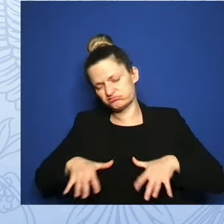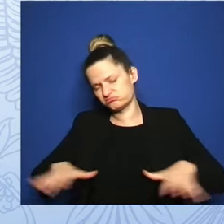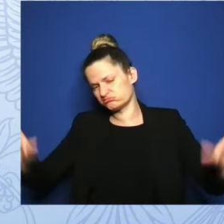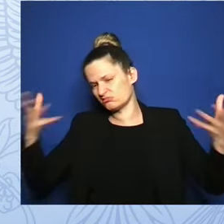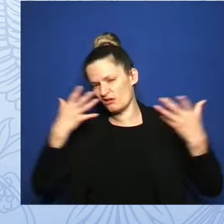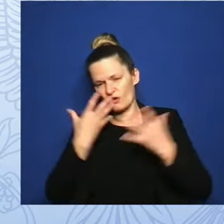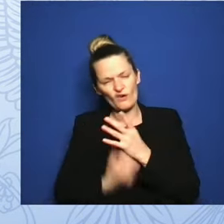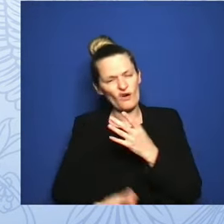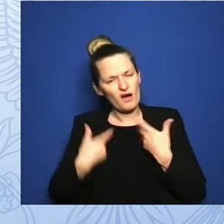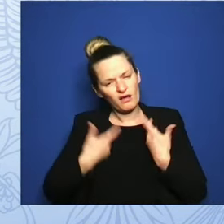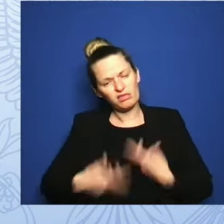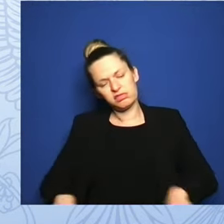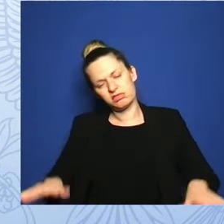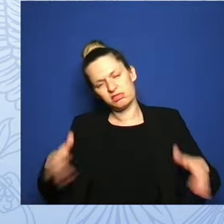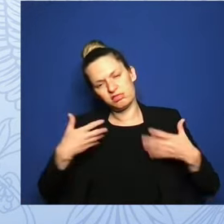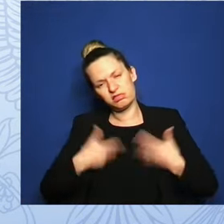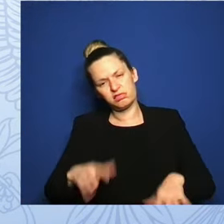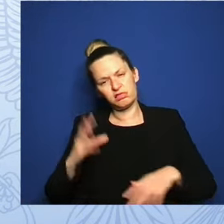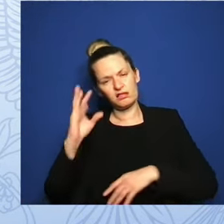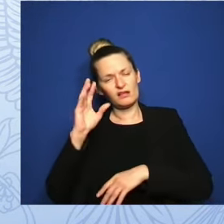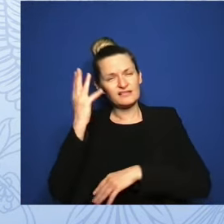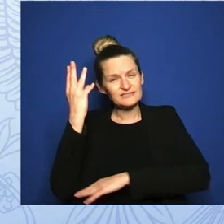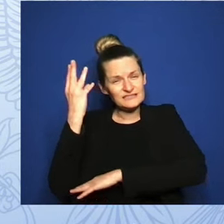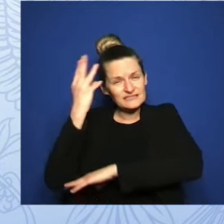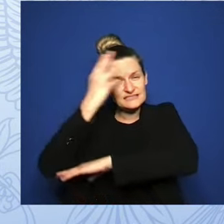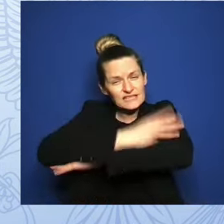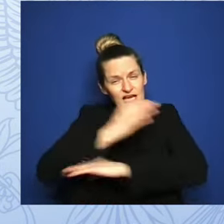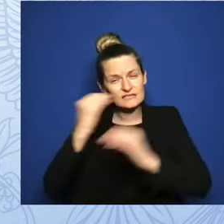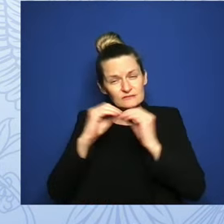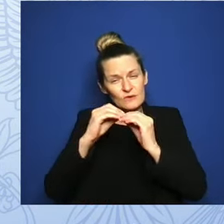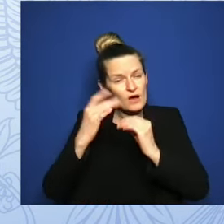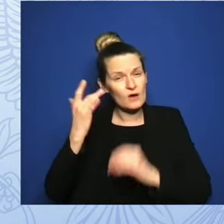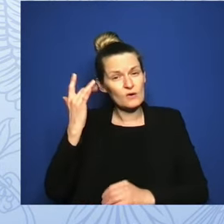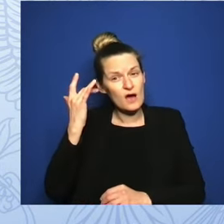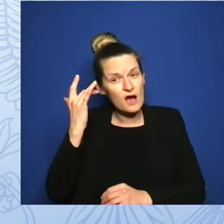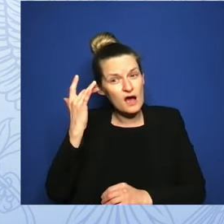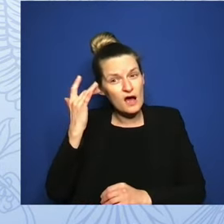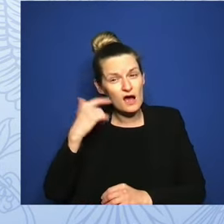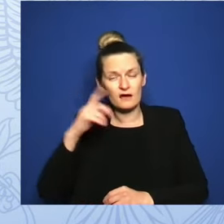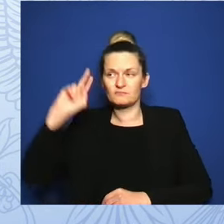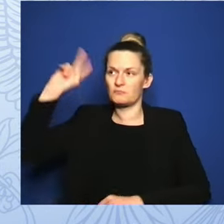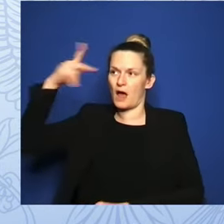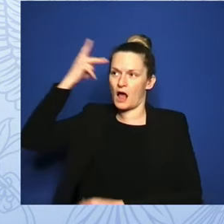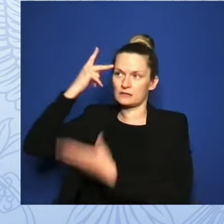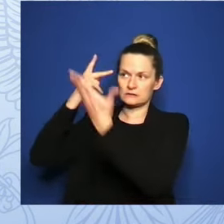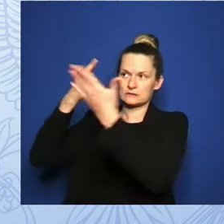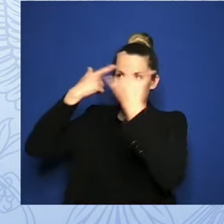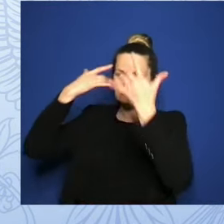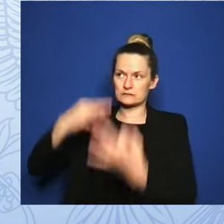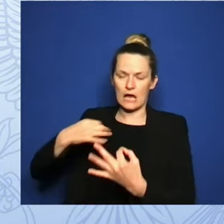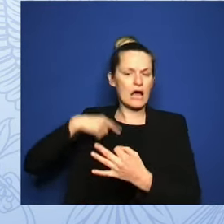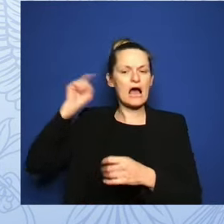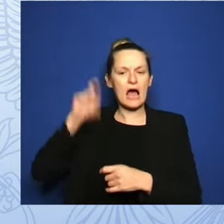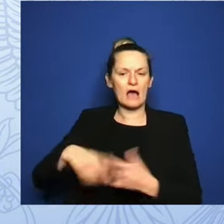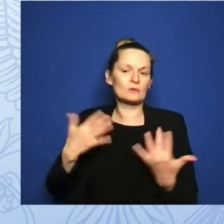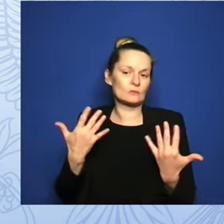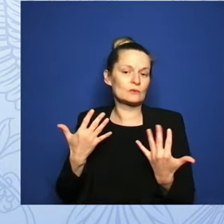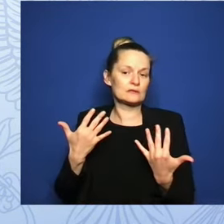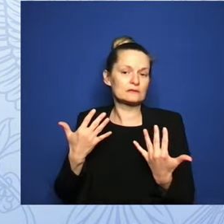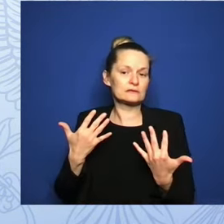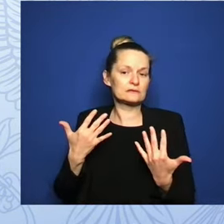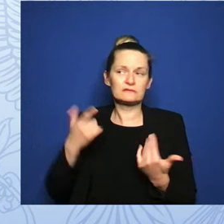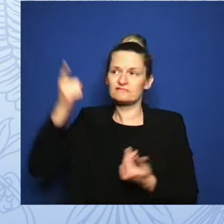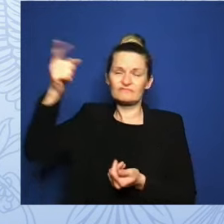All because politicians who are not doctors had interfered with fundamental and